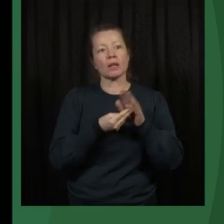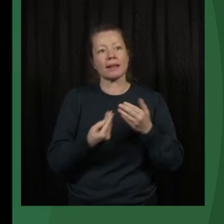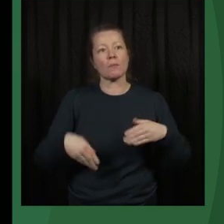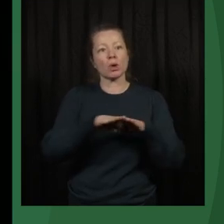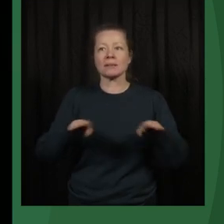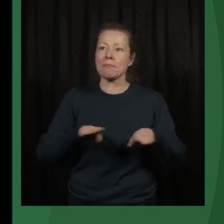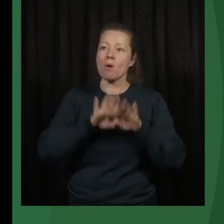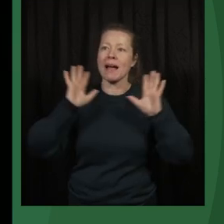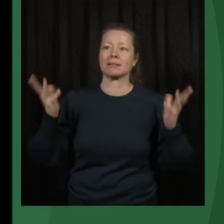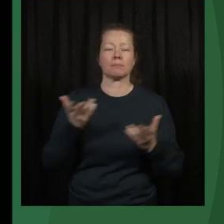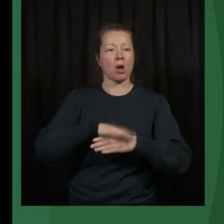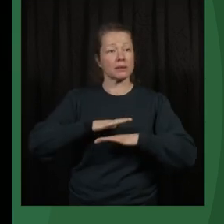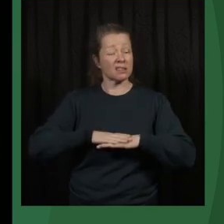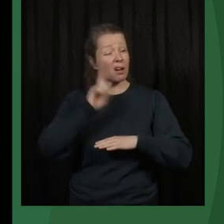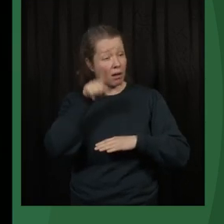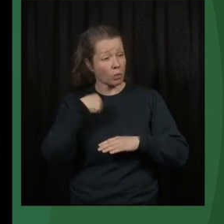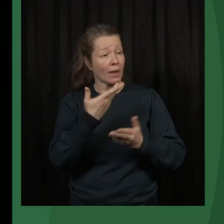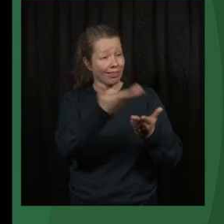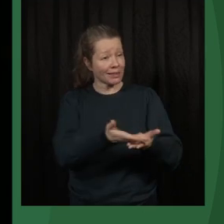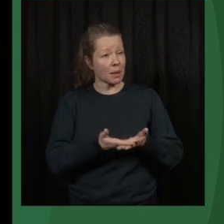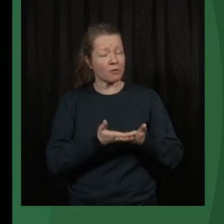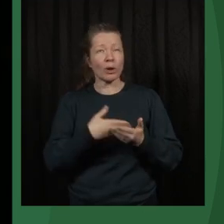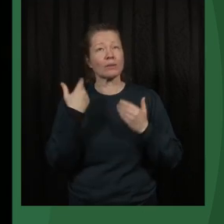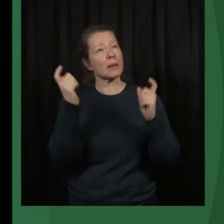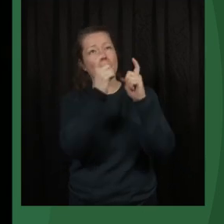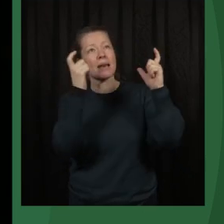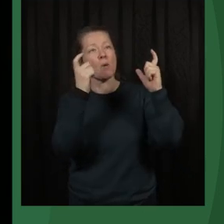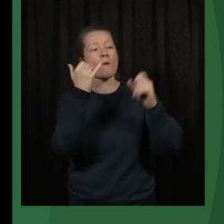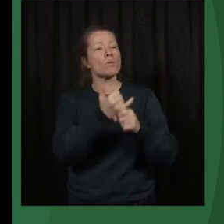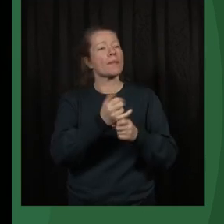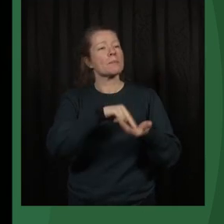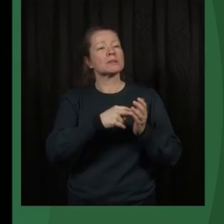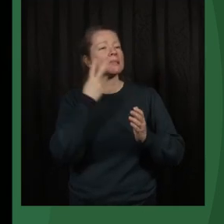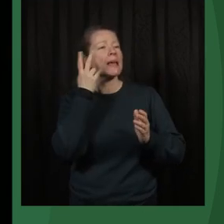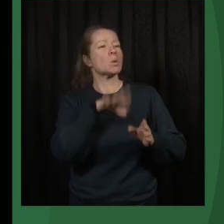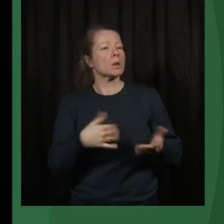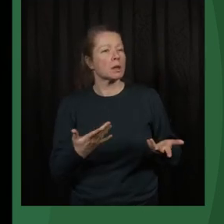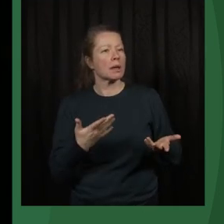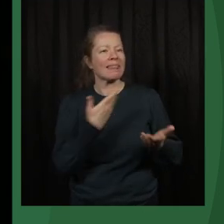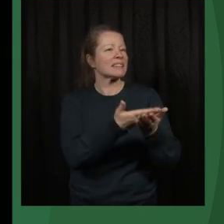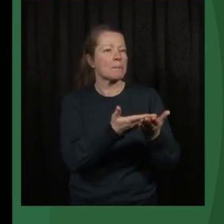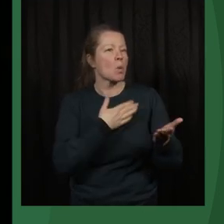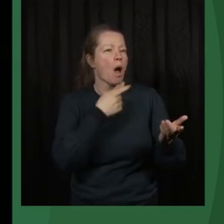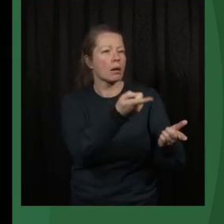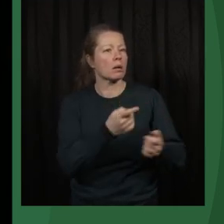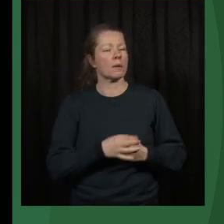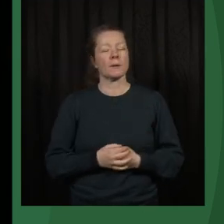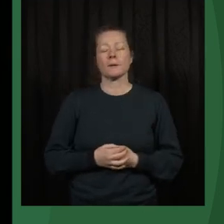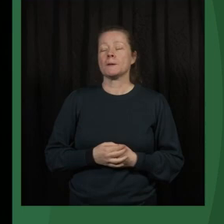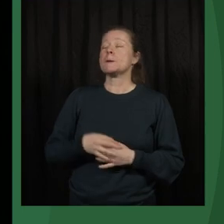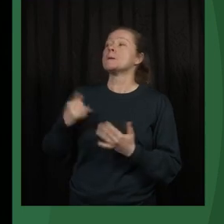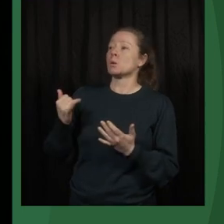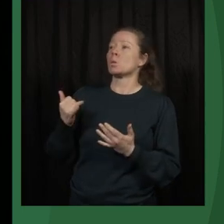Could you give us an example, just to give us an image, how does a project like that look like? What's an example of that? Well,